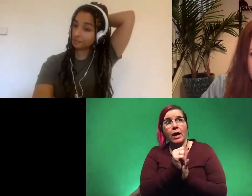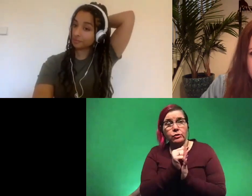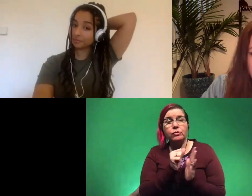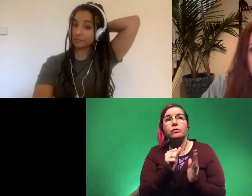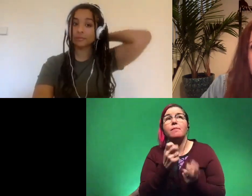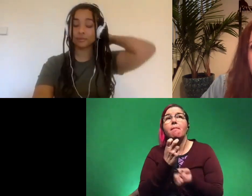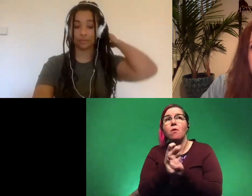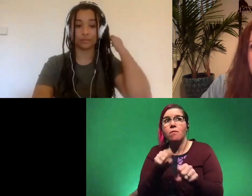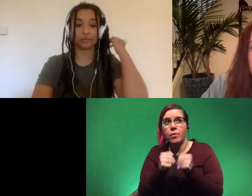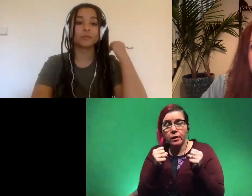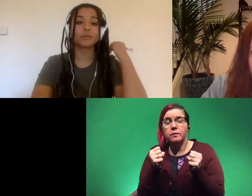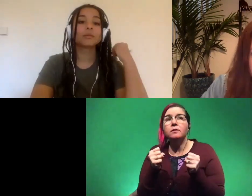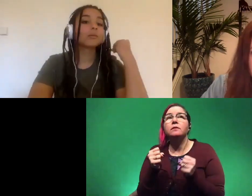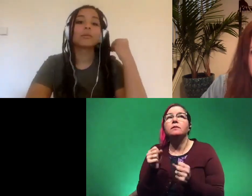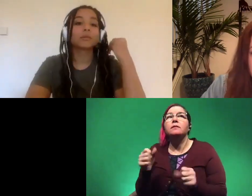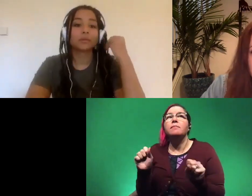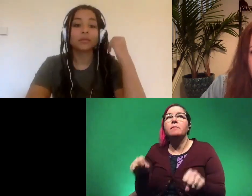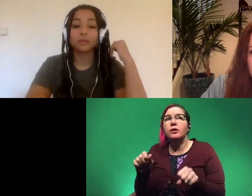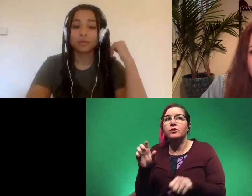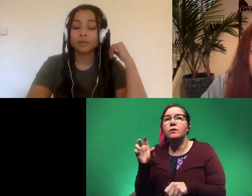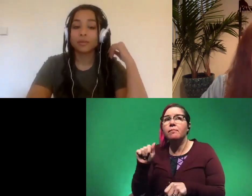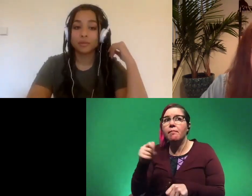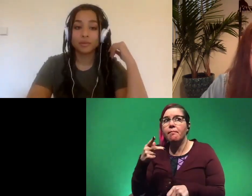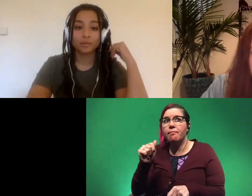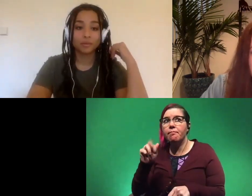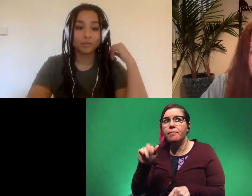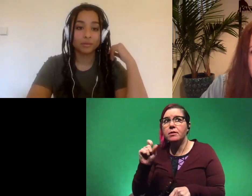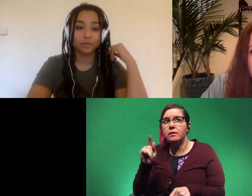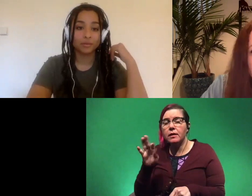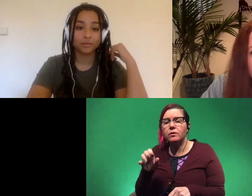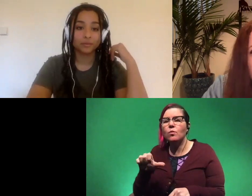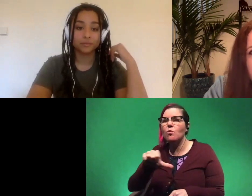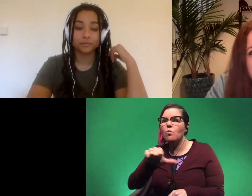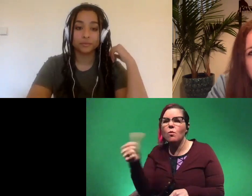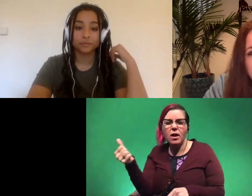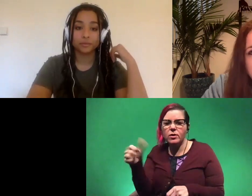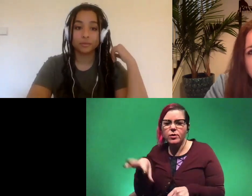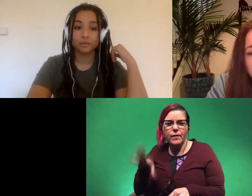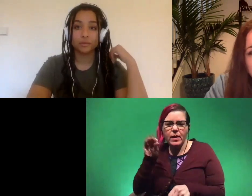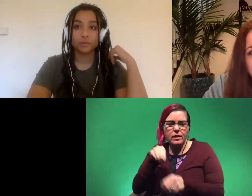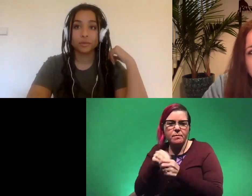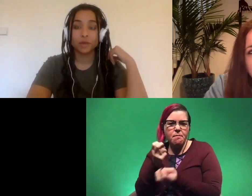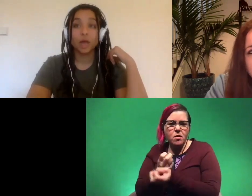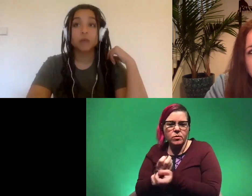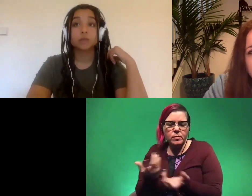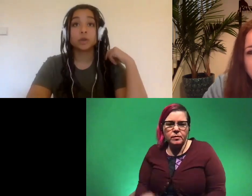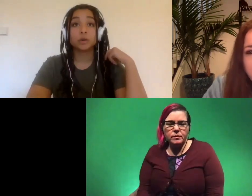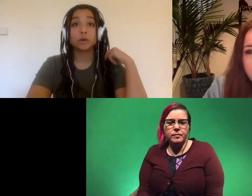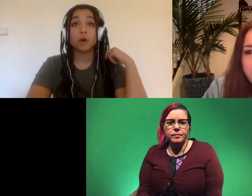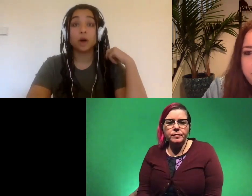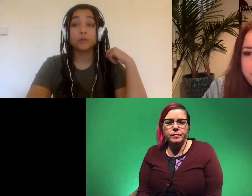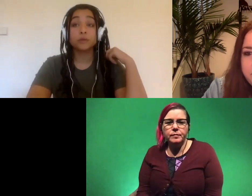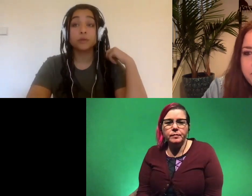bone breaks we've talked about potential parasites um what other things do you see evidence for in bones so